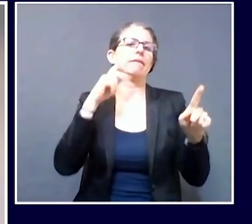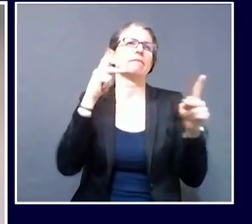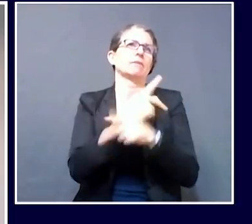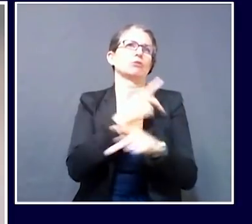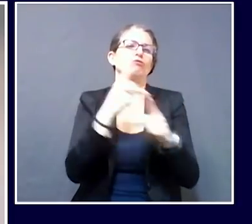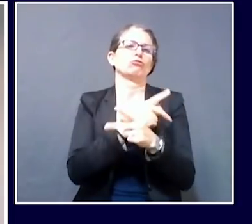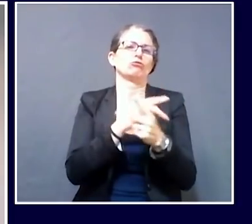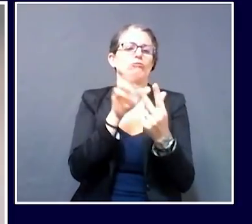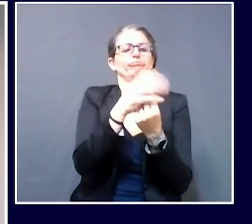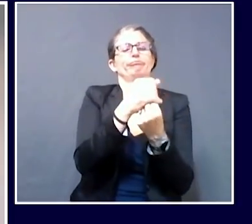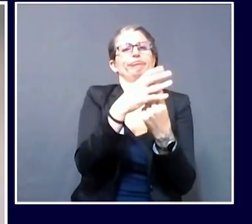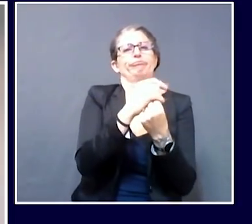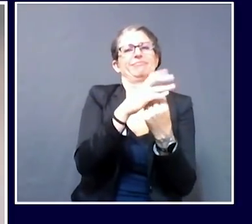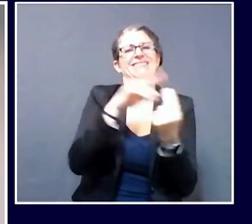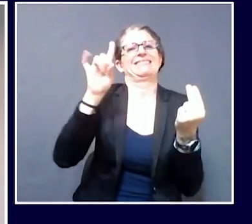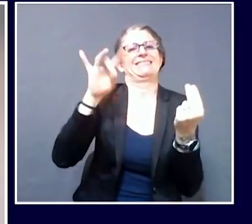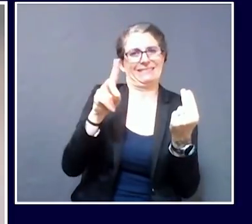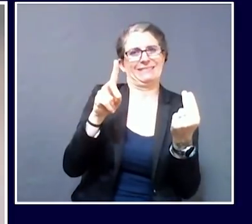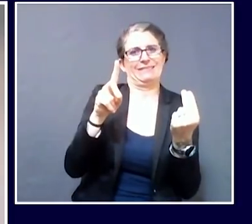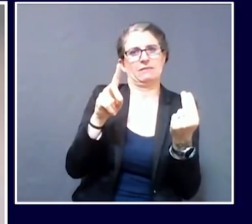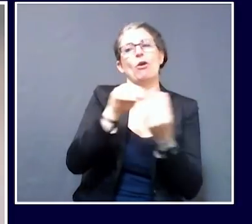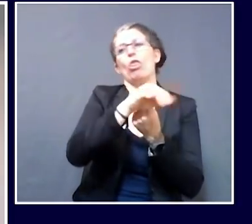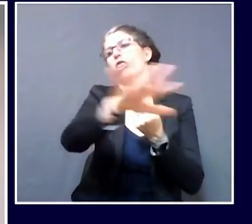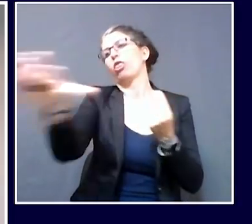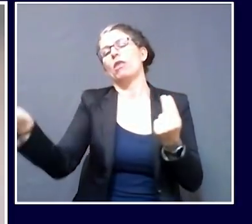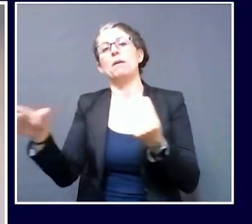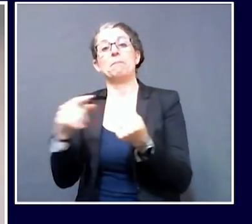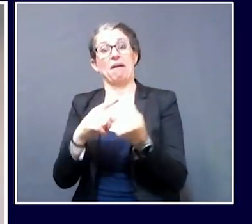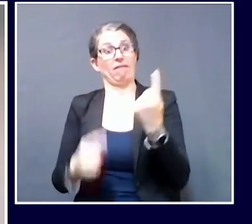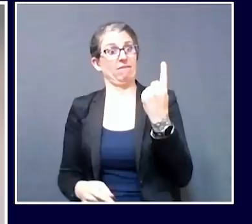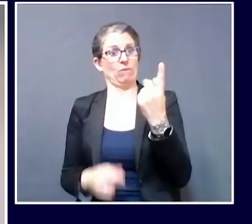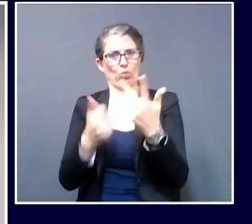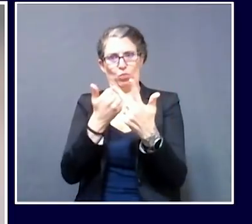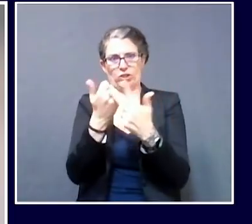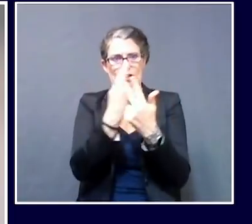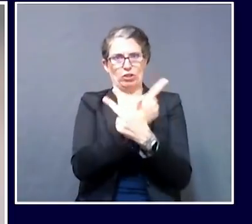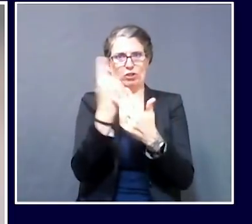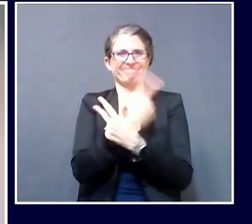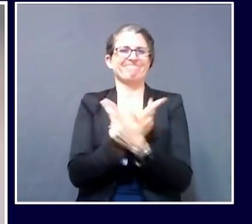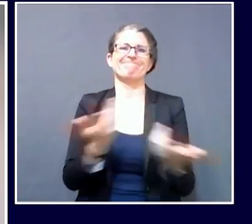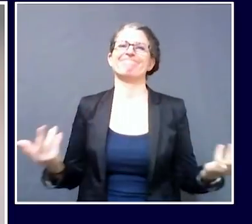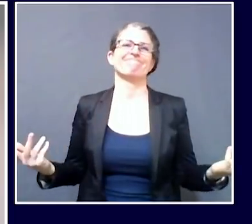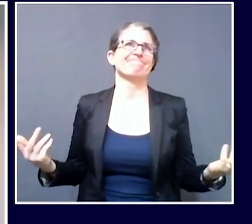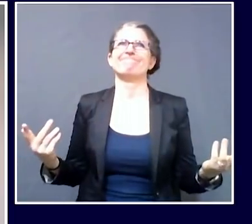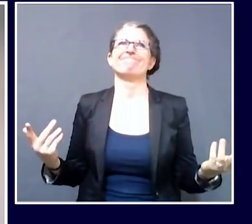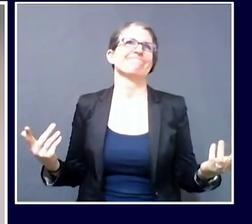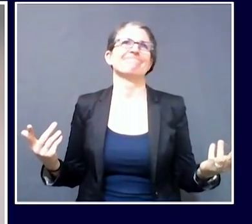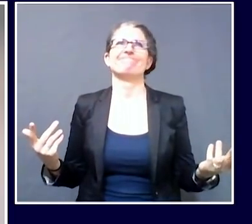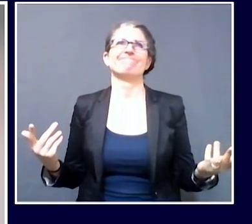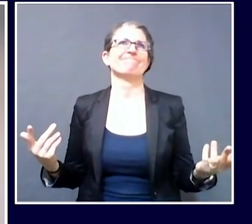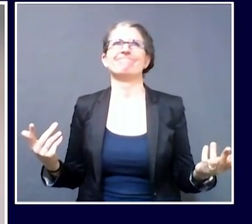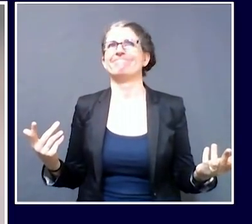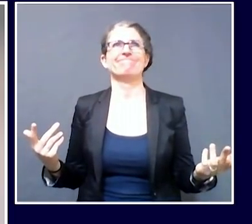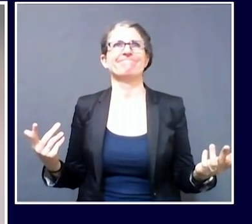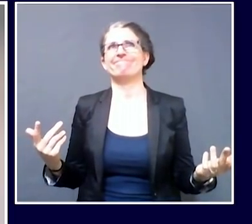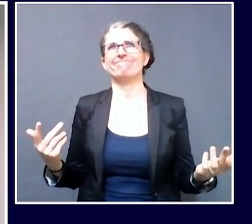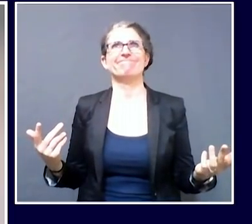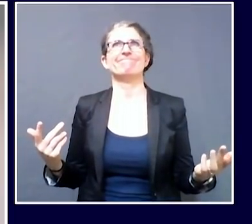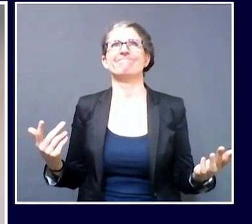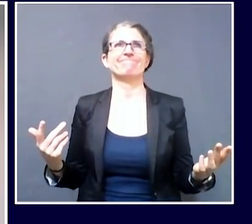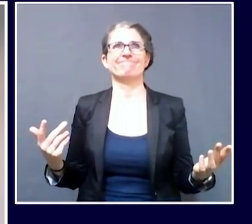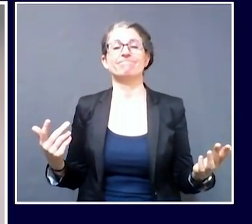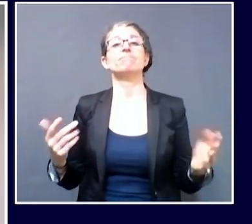importance of things like universal use of masking and face